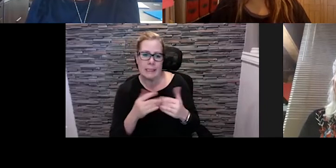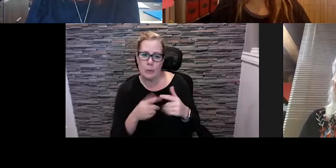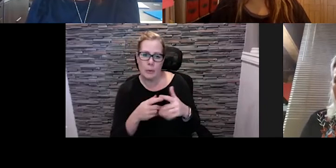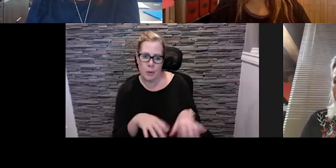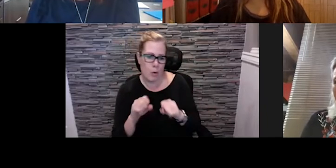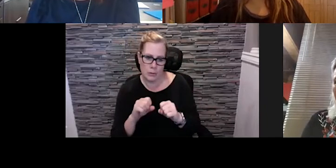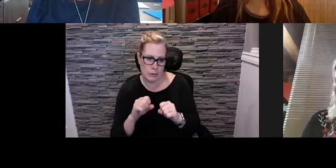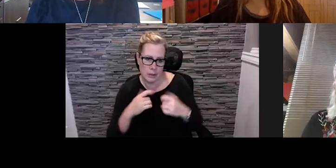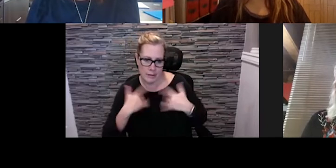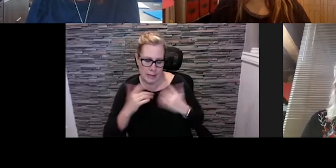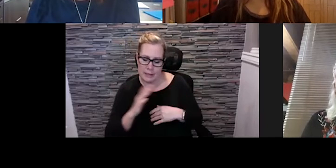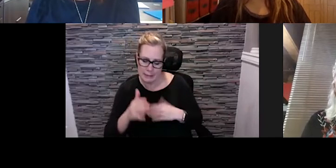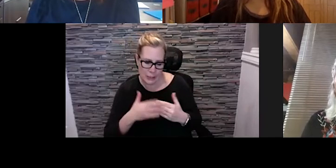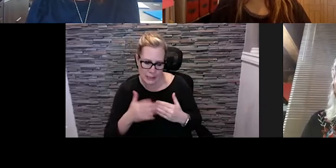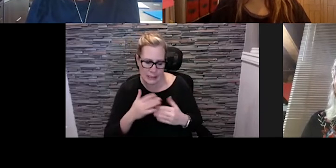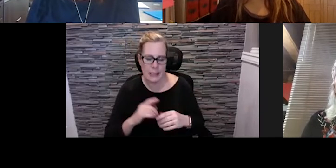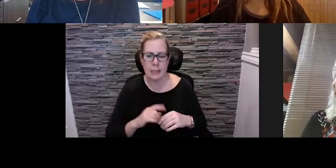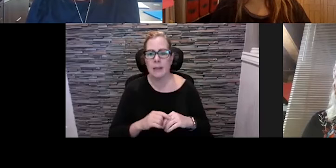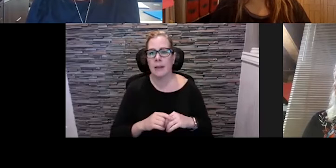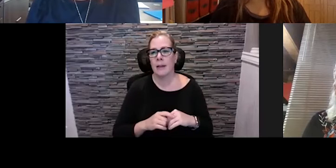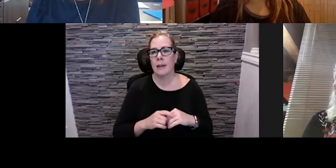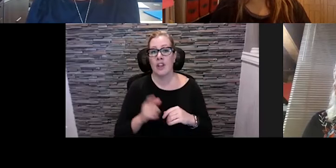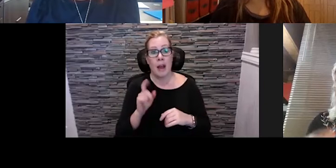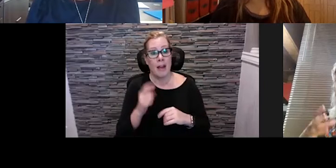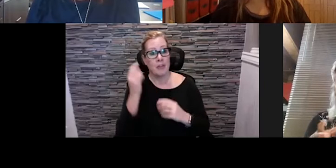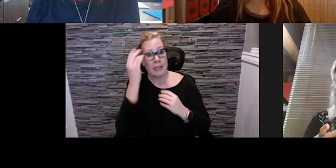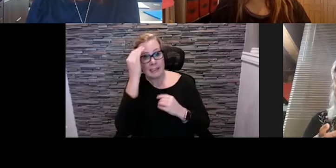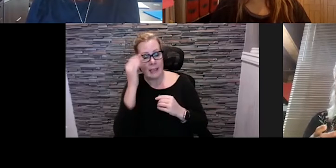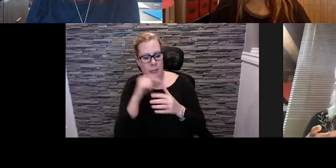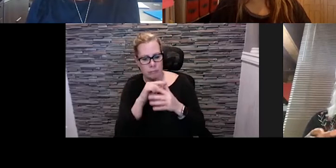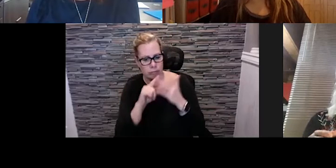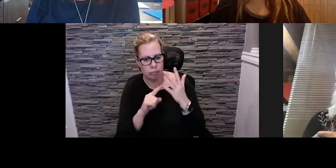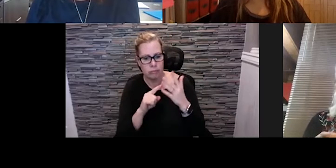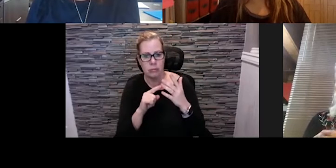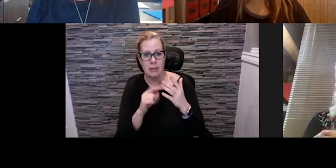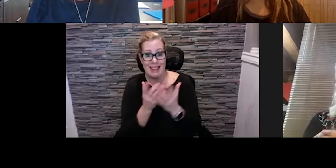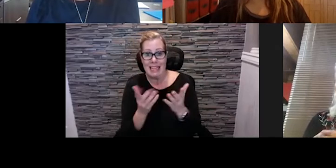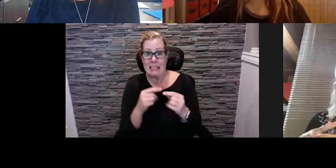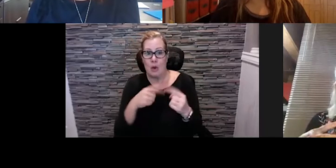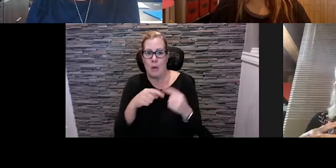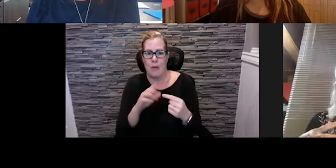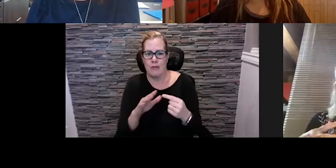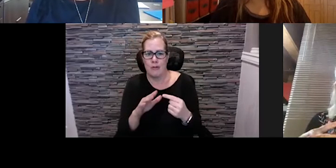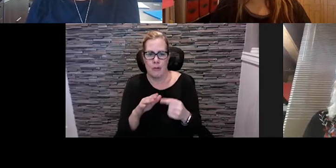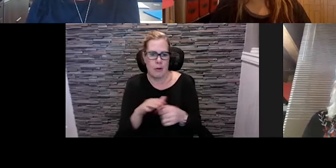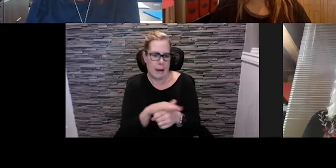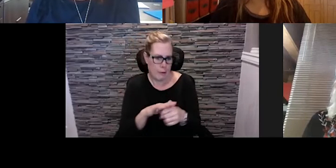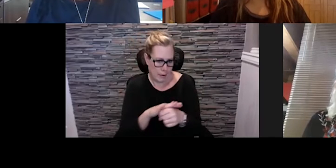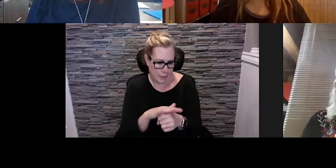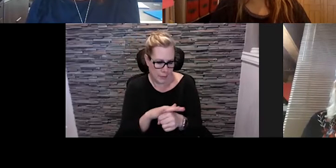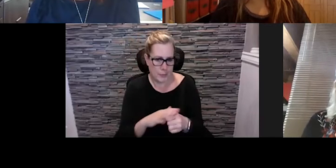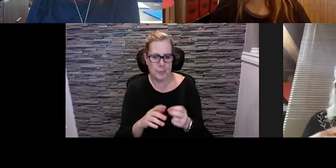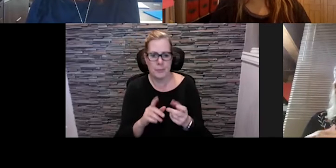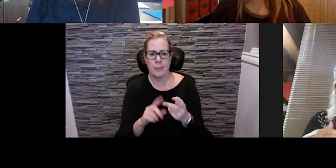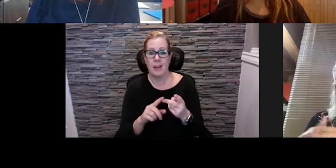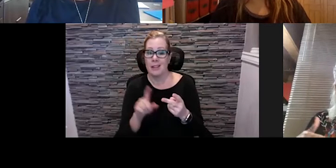has hosted event in the past, because not only you having to consider all of the elements around your venue. All of the necessary requirements that still